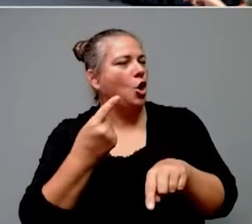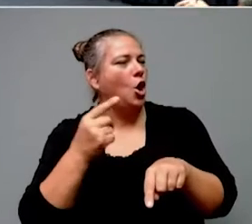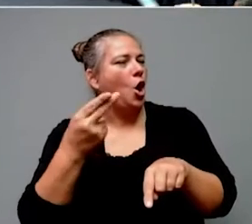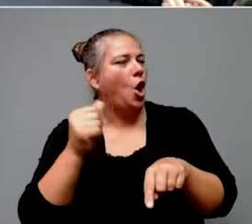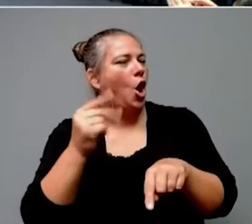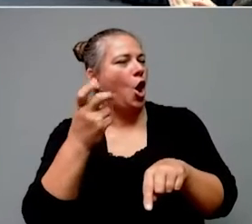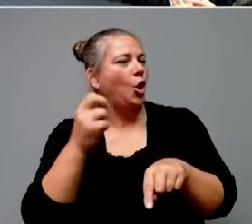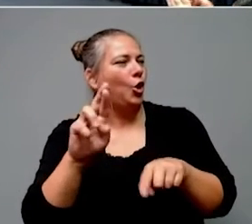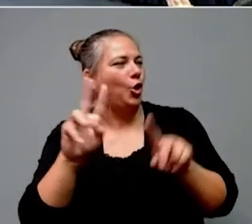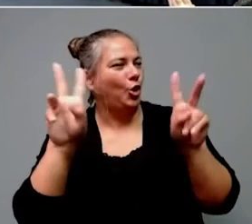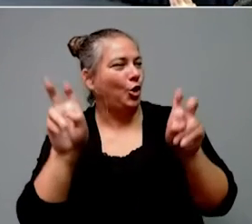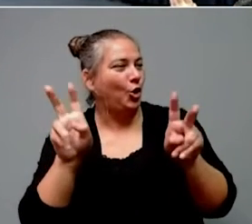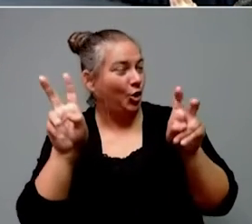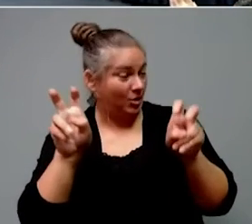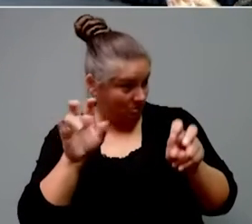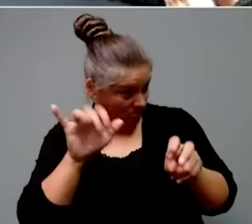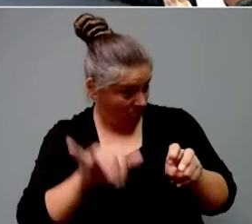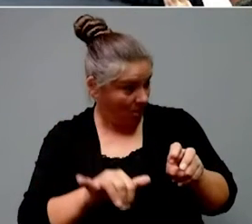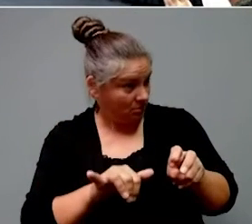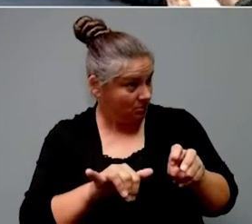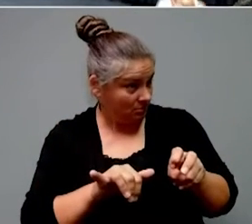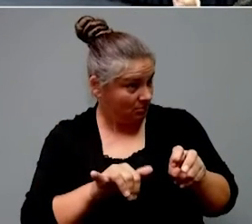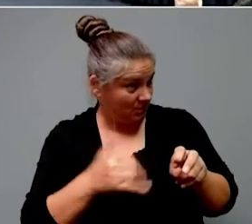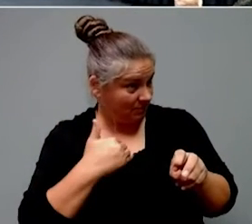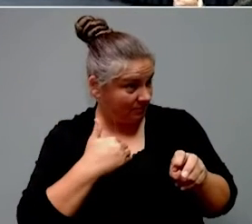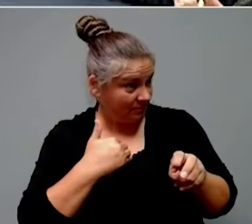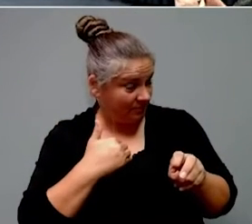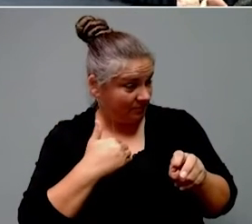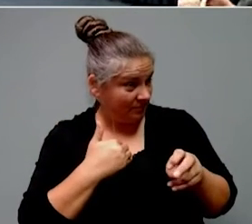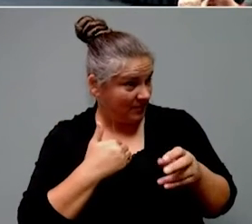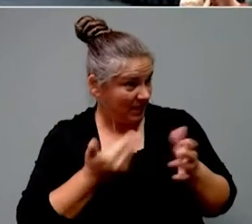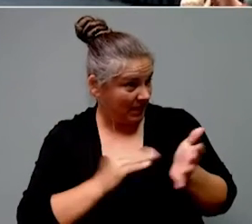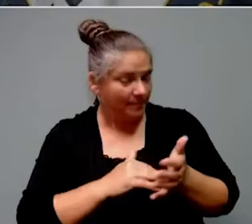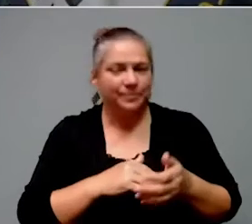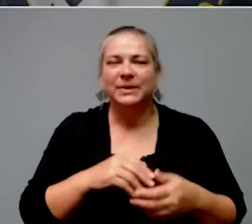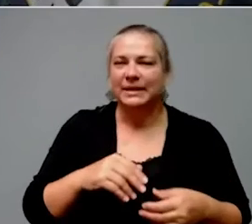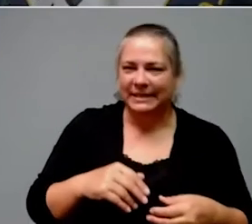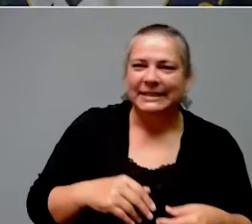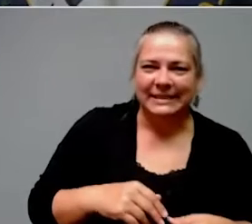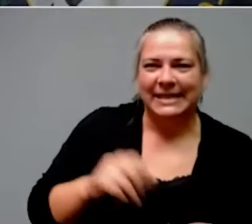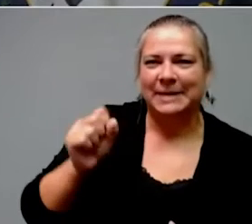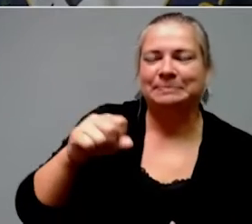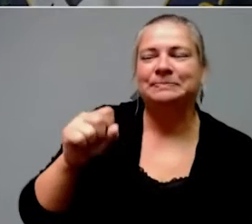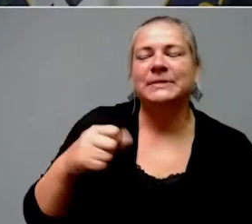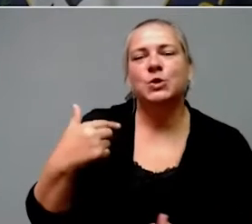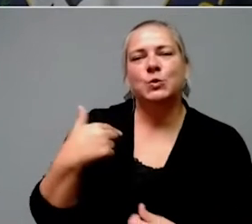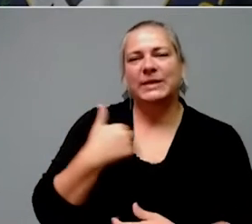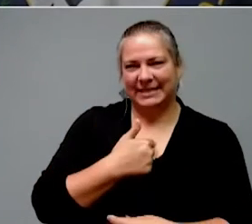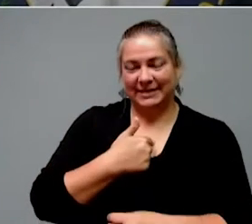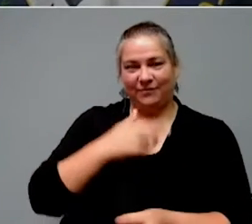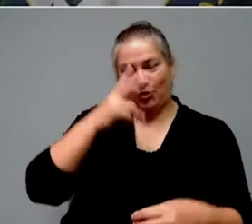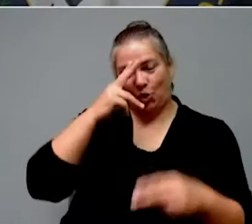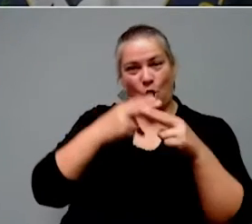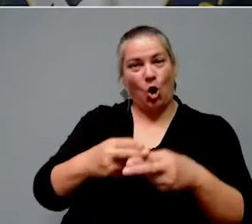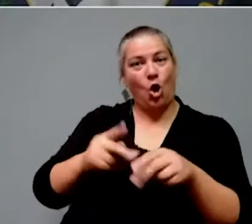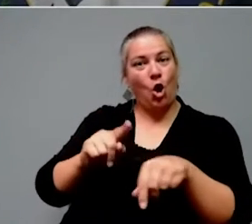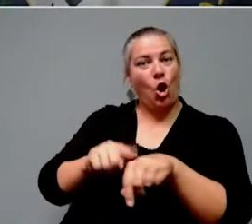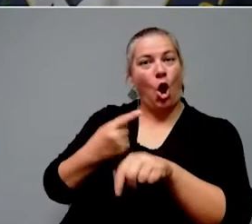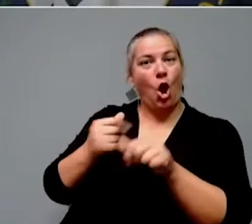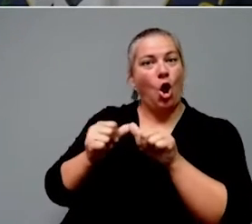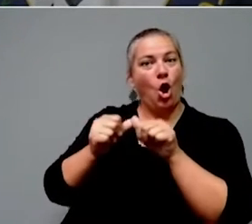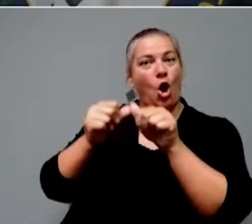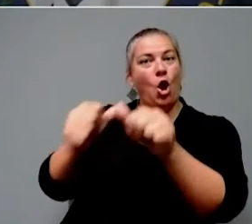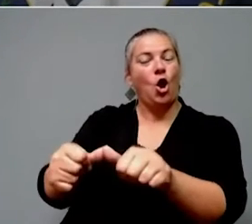says that while death is obviously the worst outcome of the disease, those who survive could still face other difficulties that science is still trying to